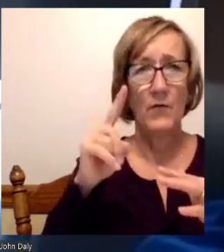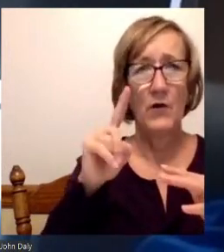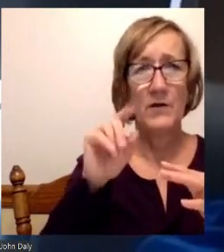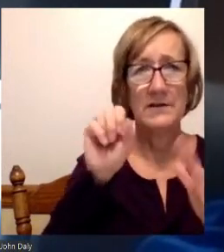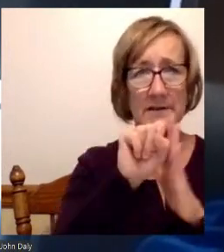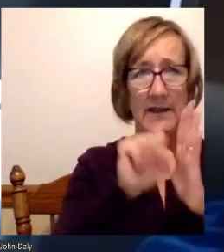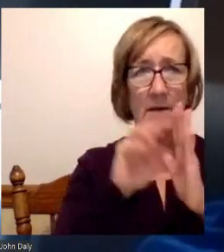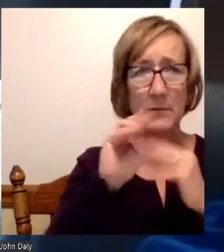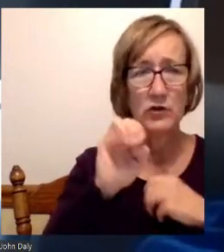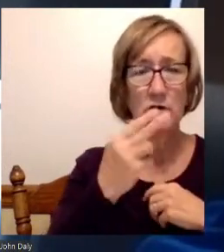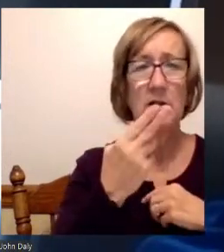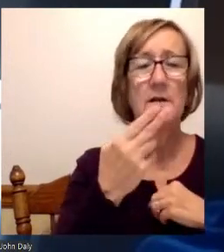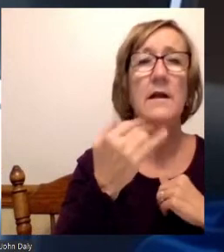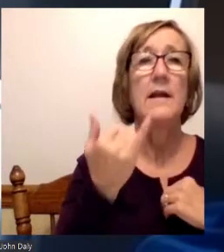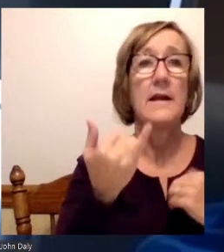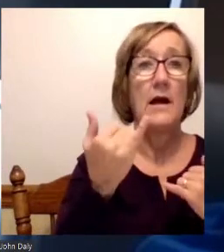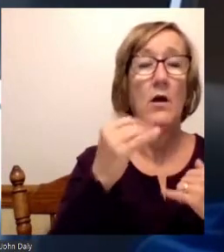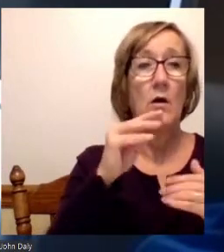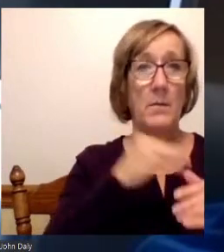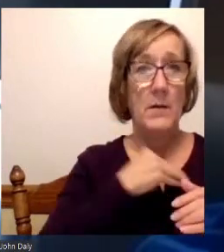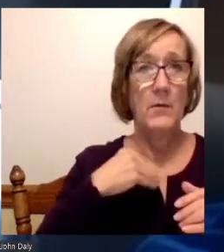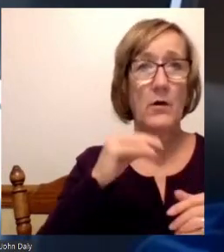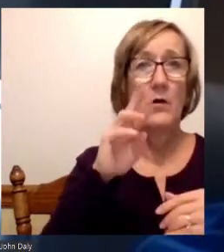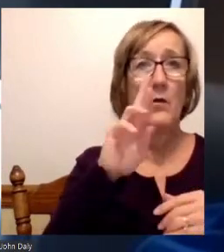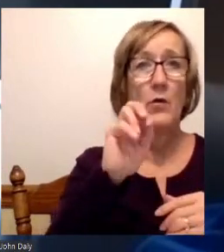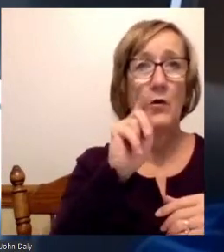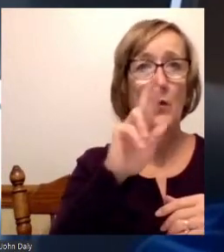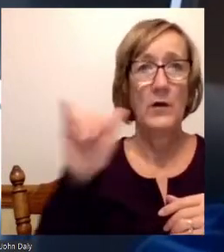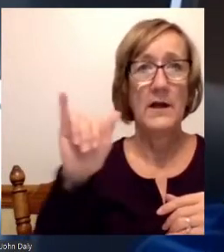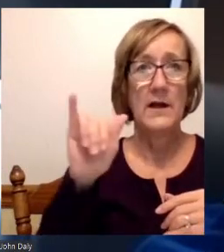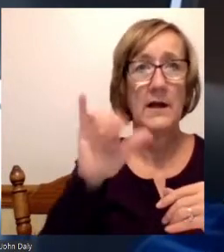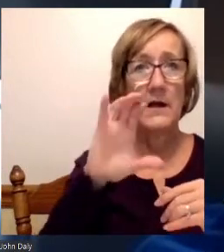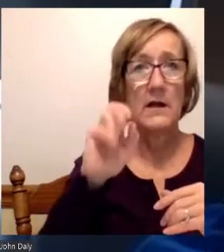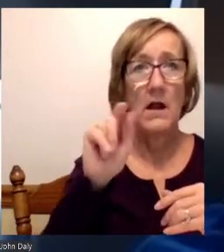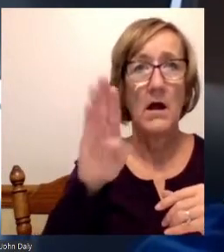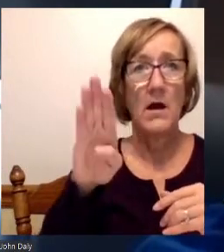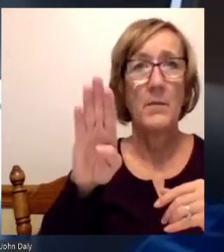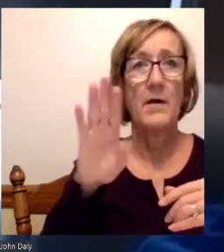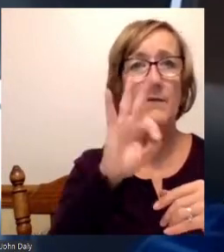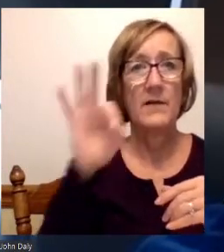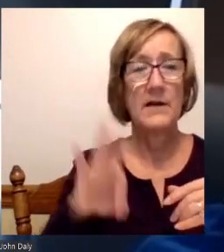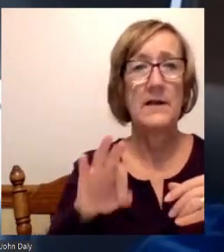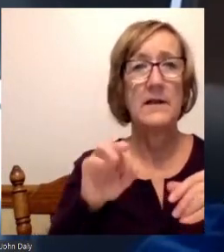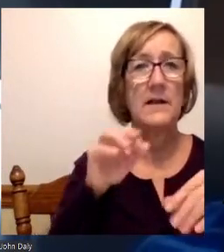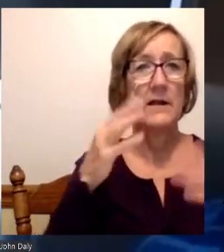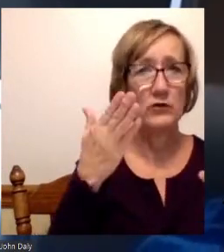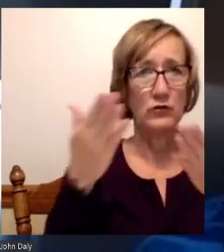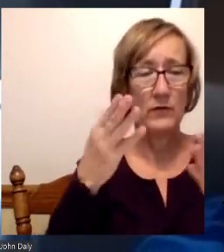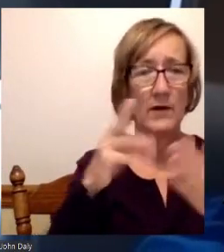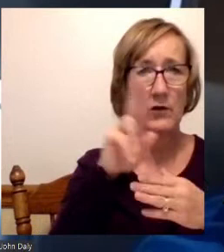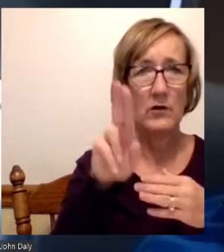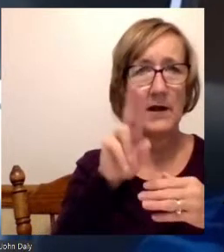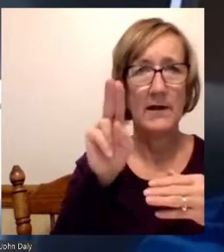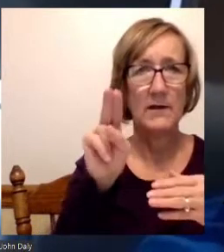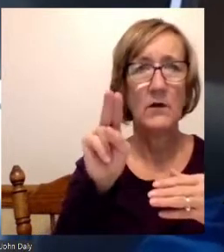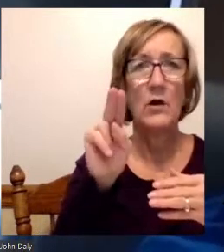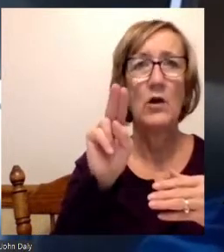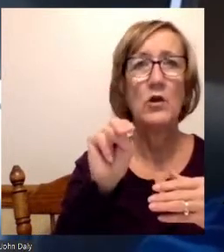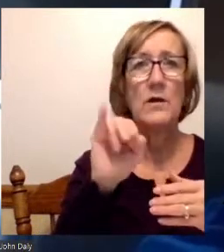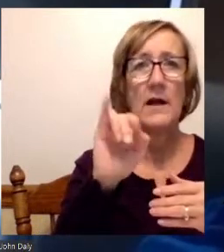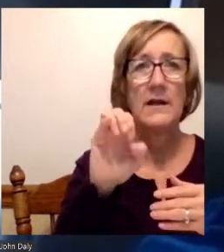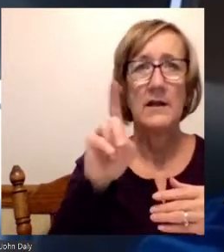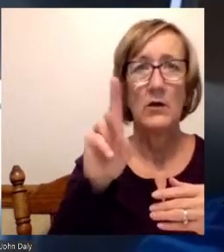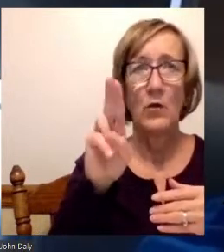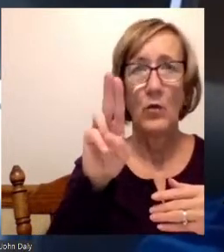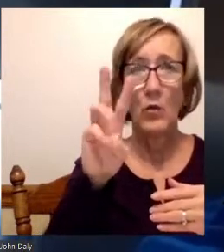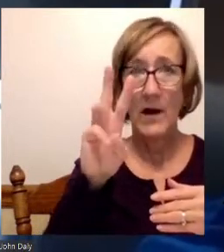a member of the Rotary Club of Flint and serve on the United Way of Genesee County Board. I'm looking forward